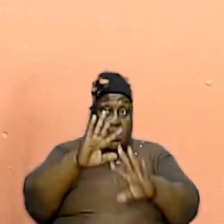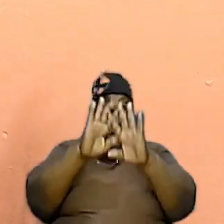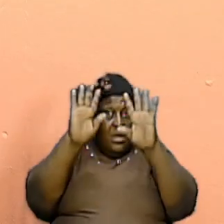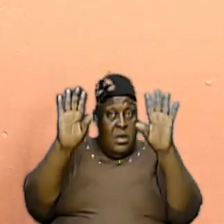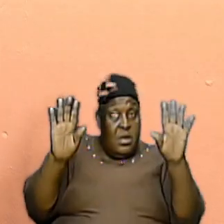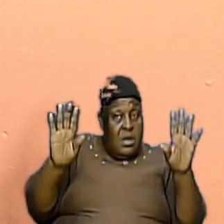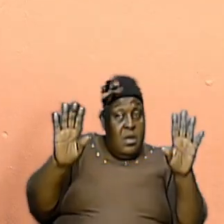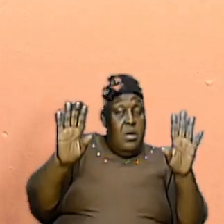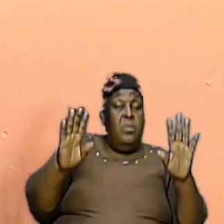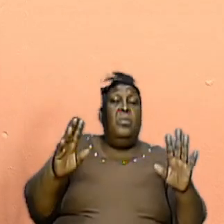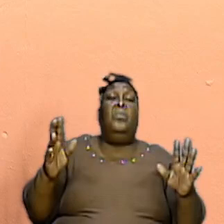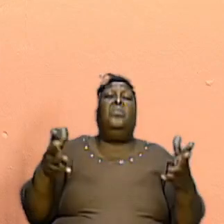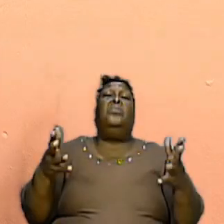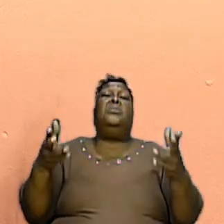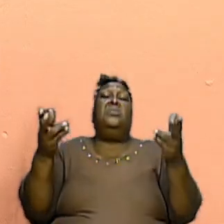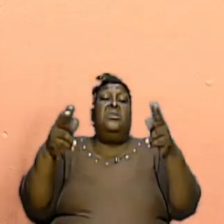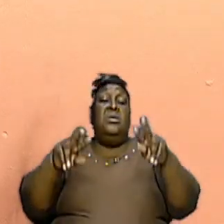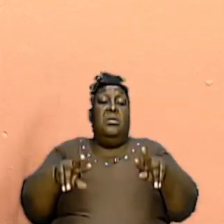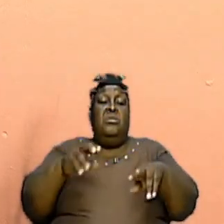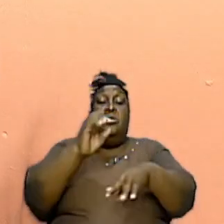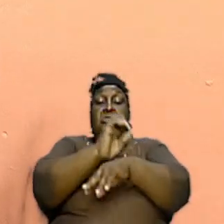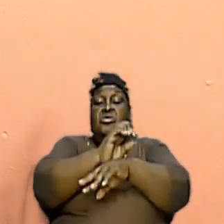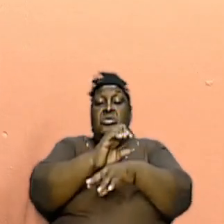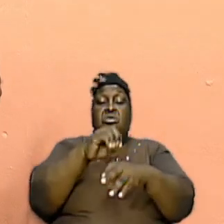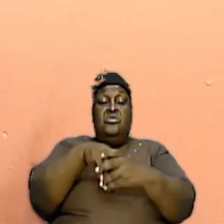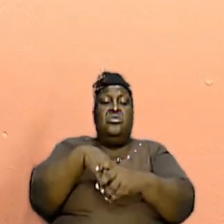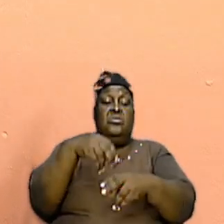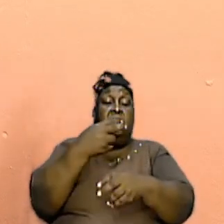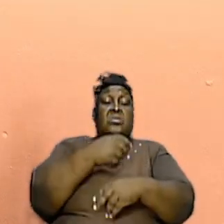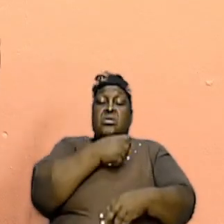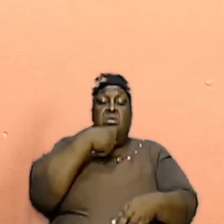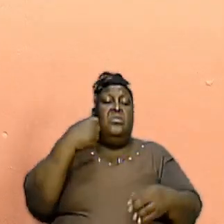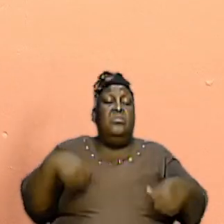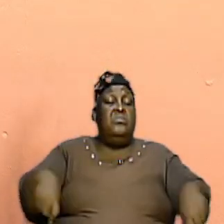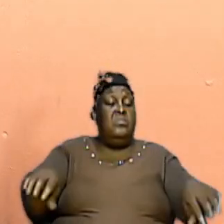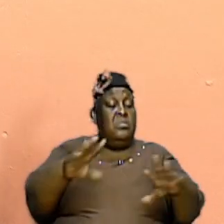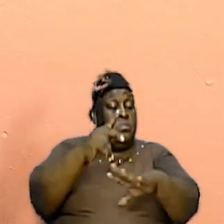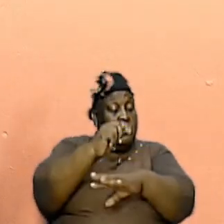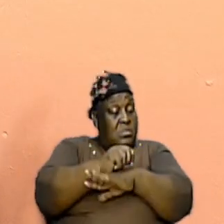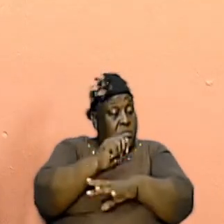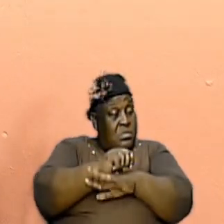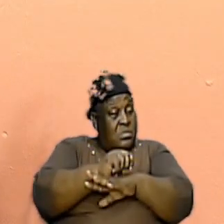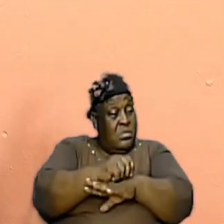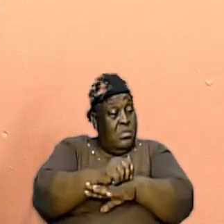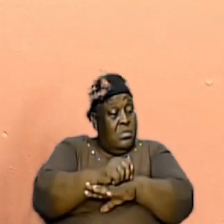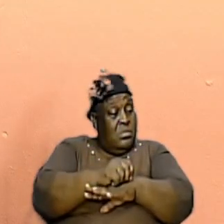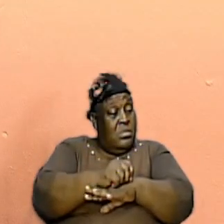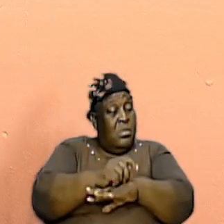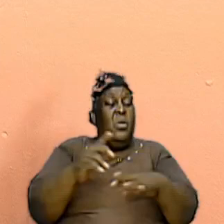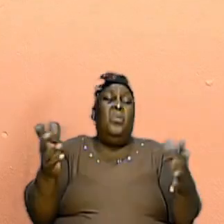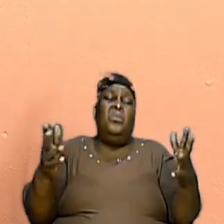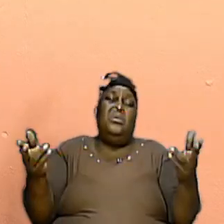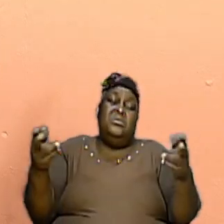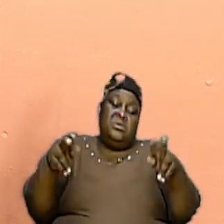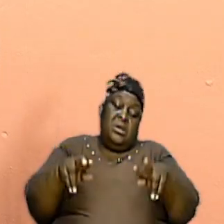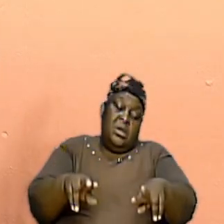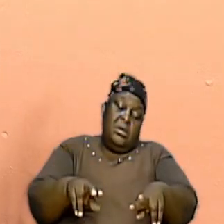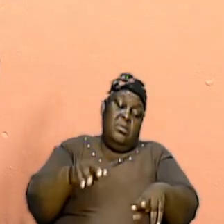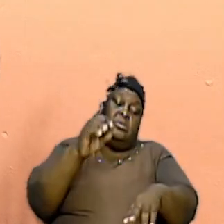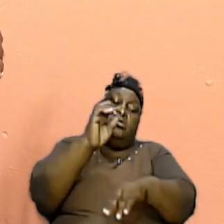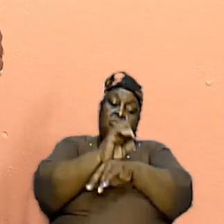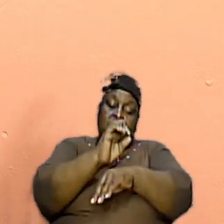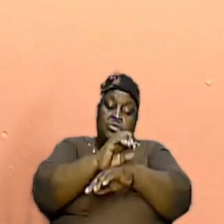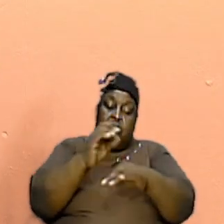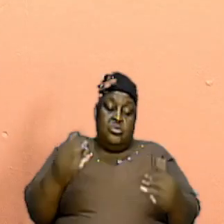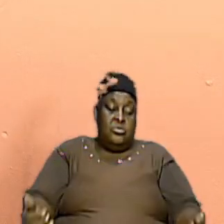what was happening in the church in the wilderness the tabernacle and what is happening in the